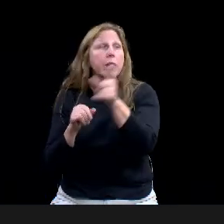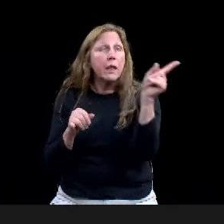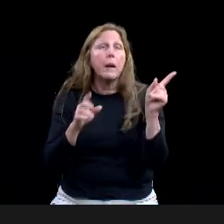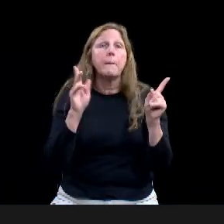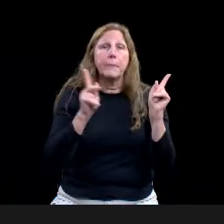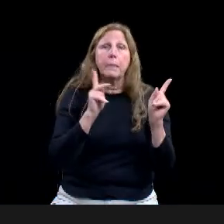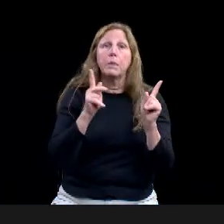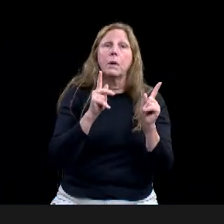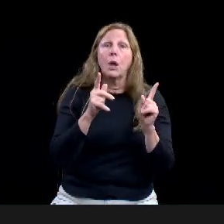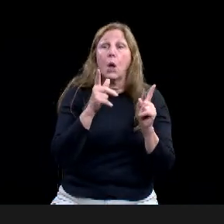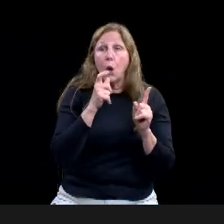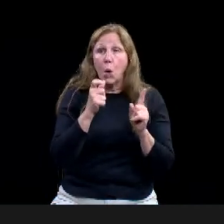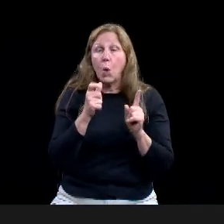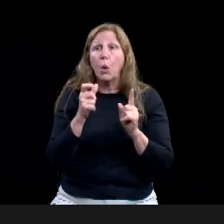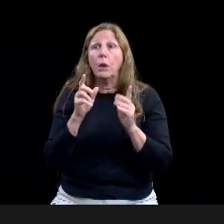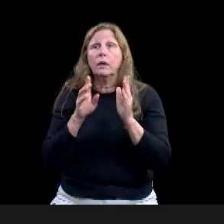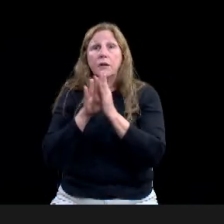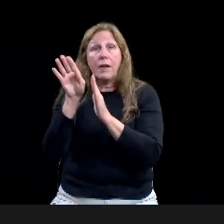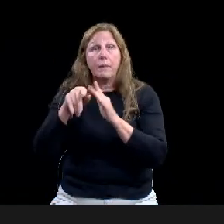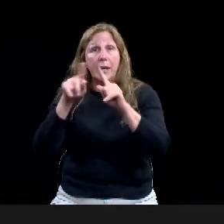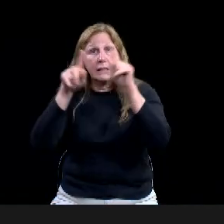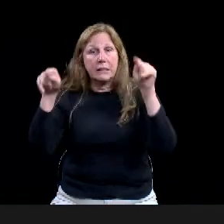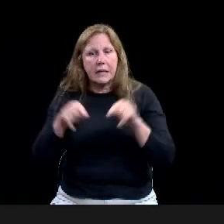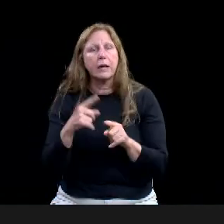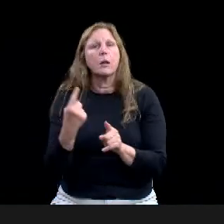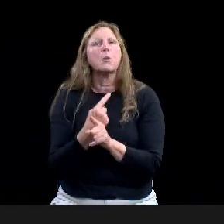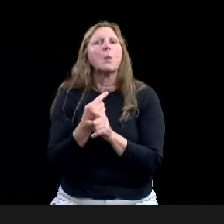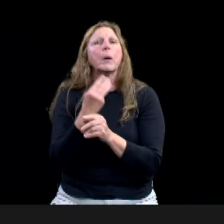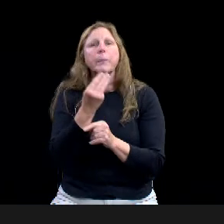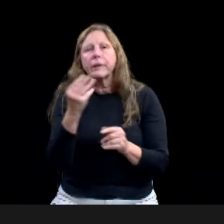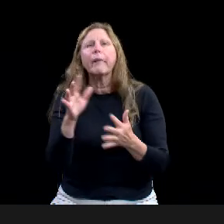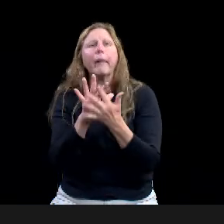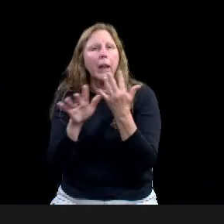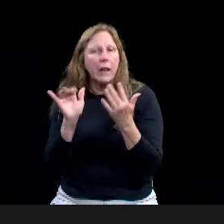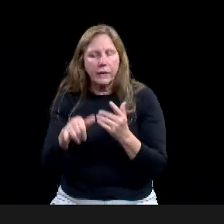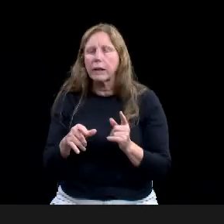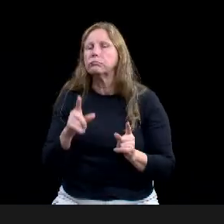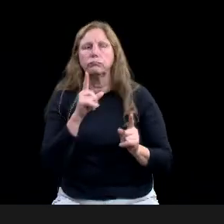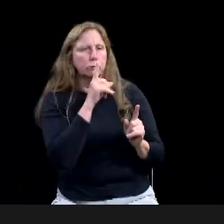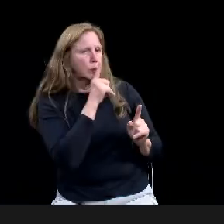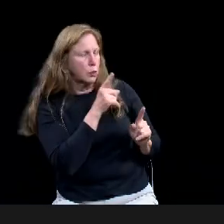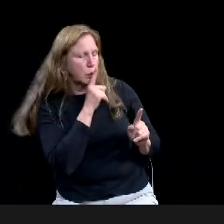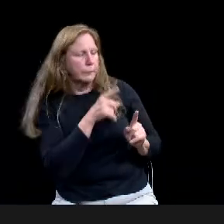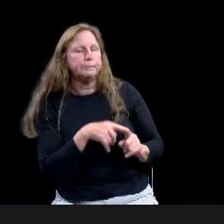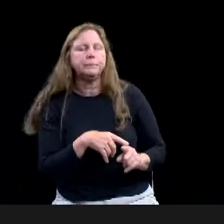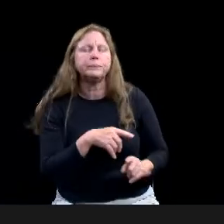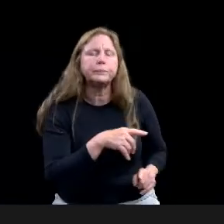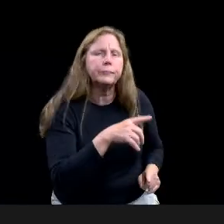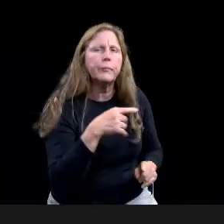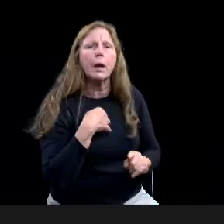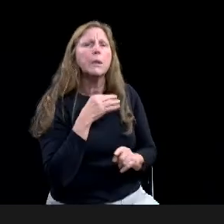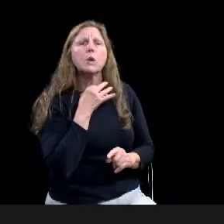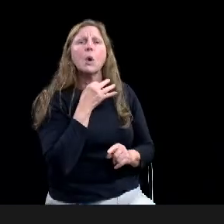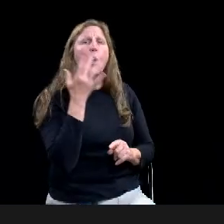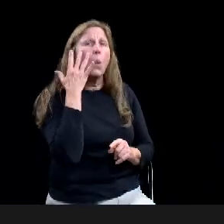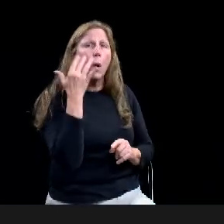and the reason I asked that I, and while I, I definitely agree that there needs to be some type of, uh, details to the application process.